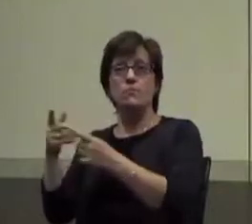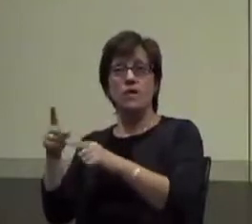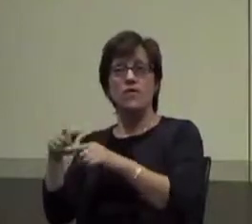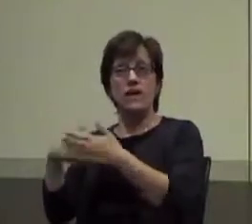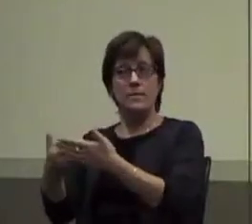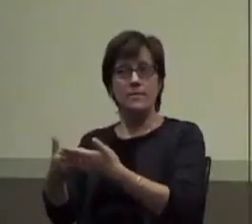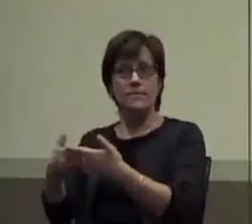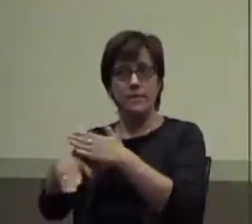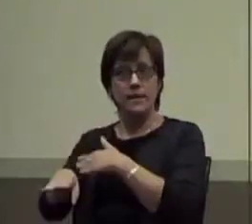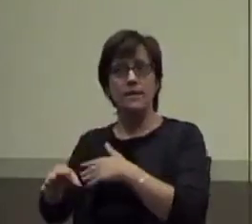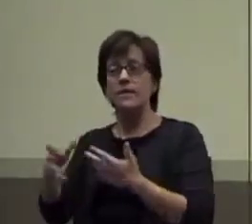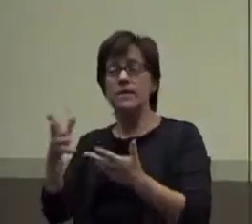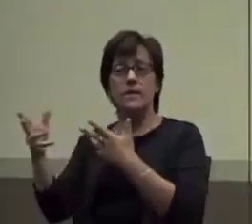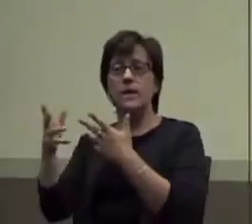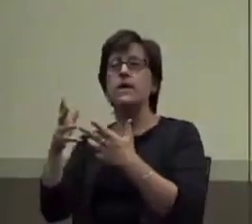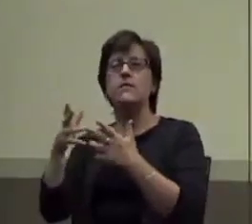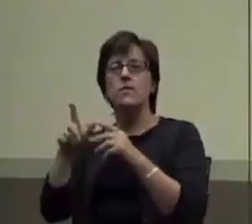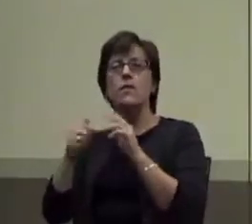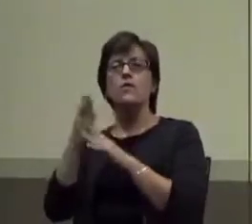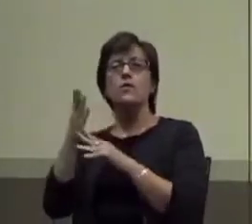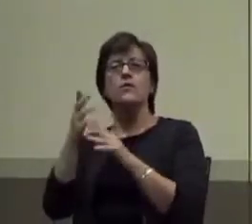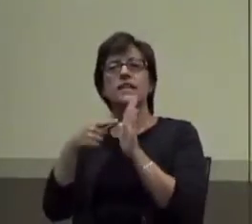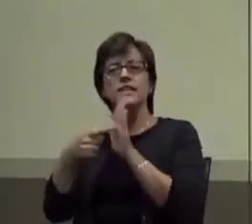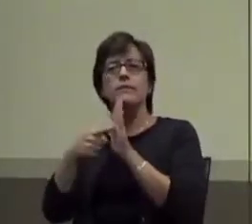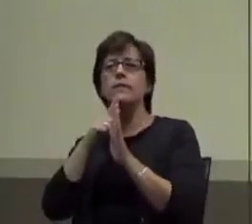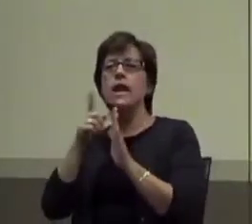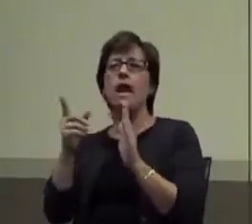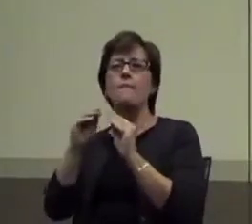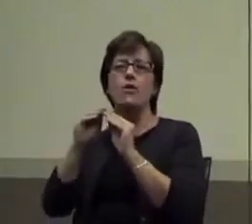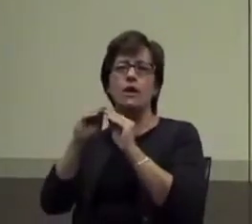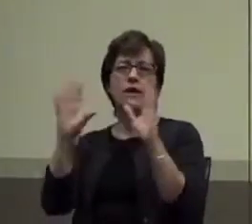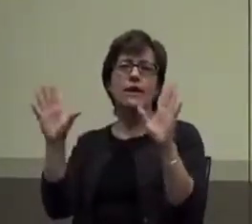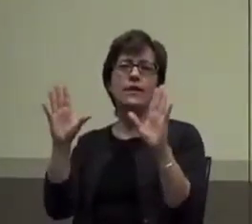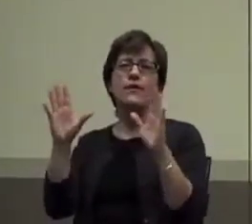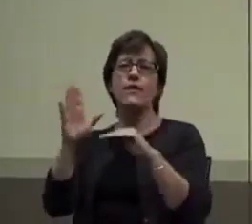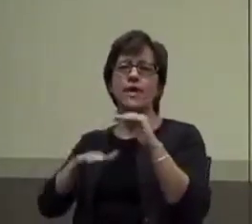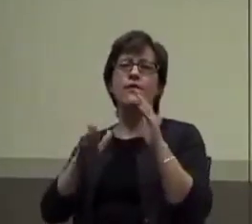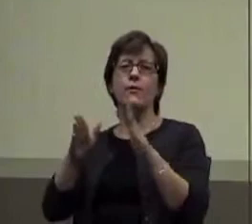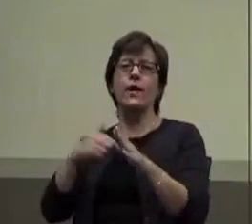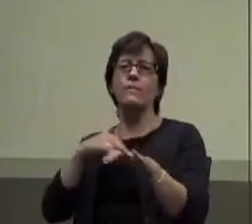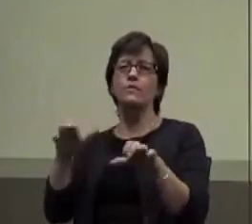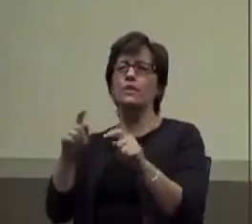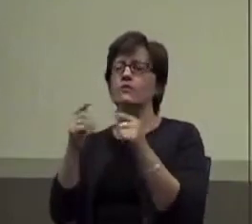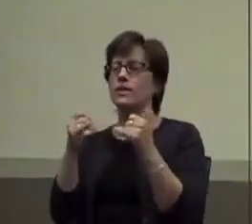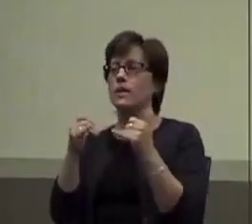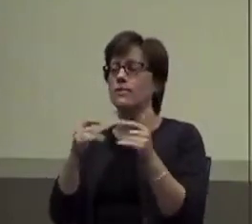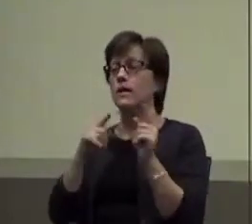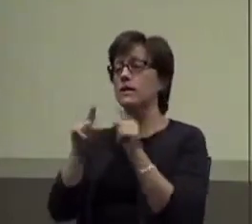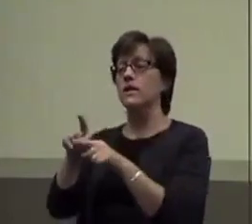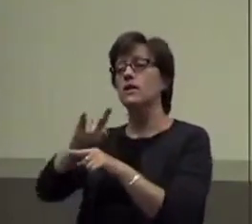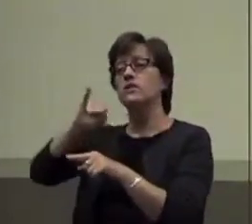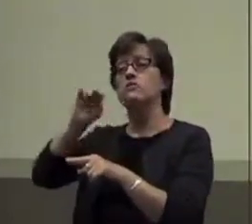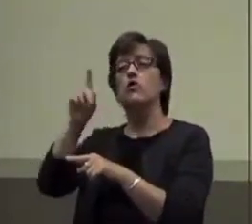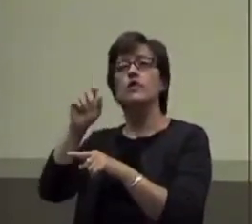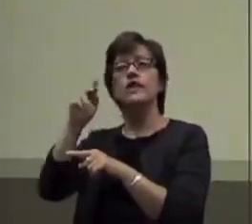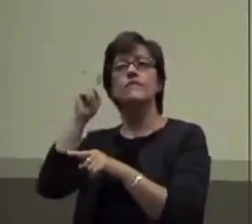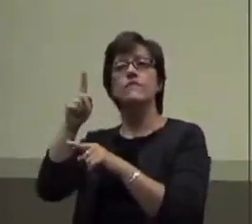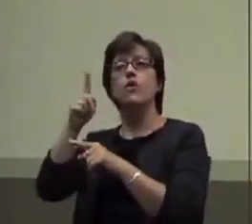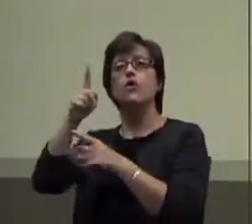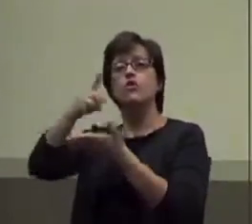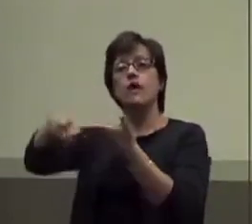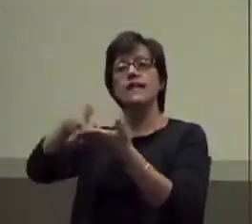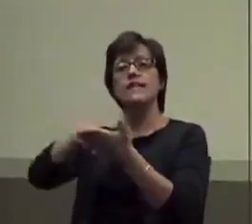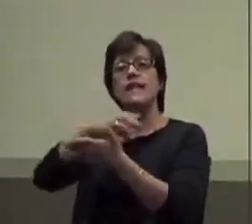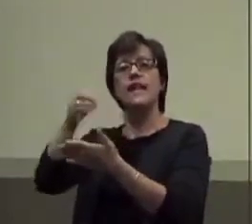crisper than the way I'm doing it right now, okay. But let's look at Jordan for correcting and extinguish, okay. Remember our